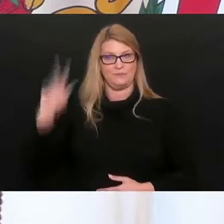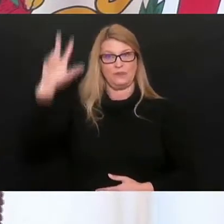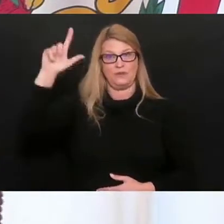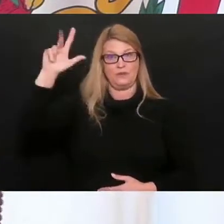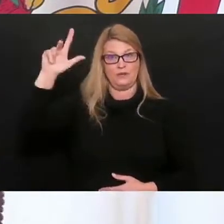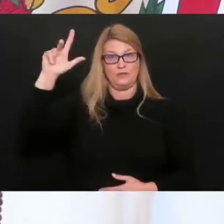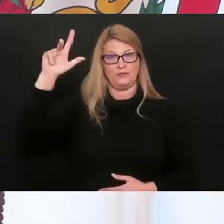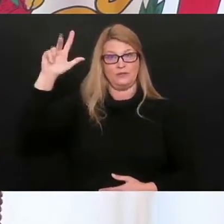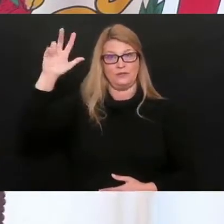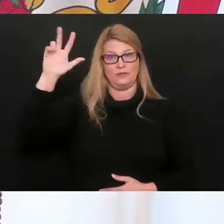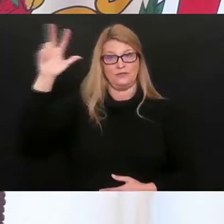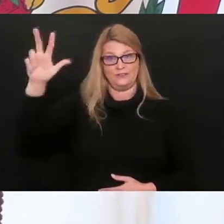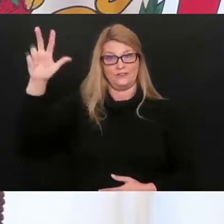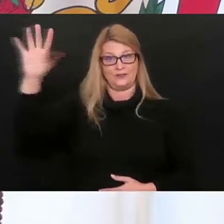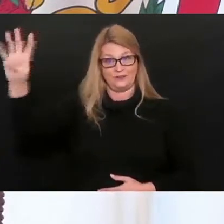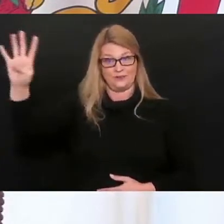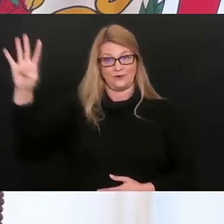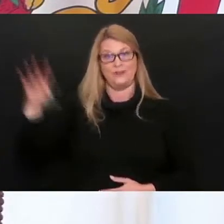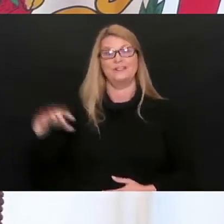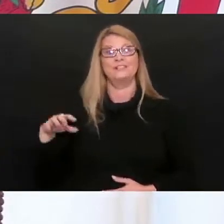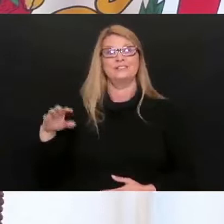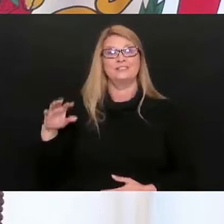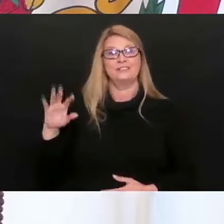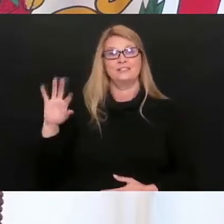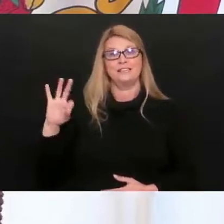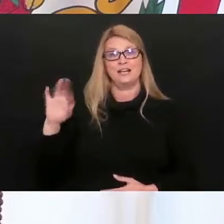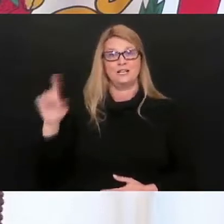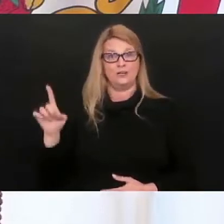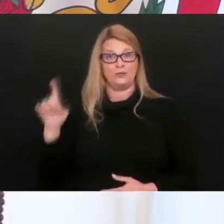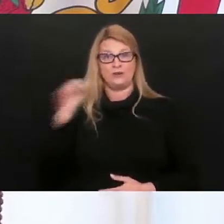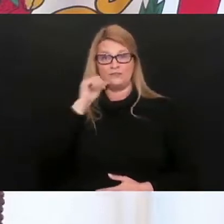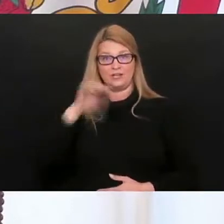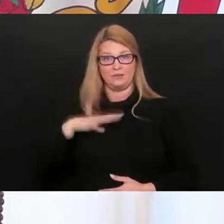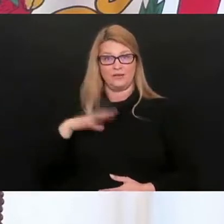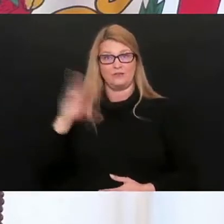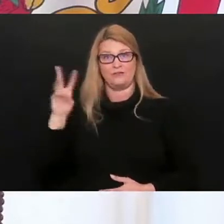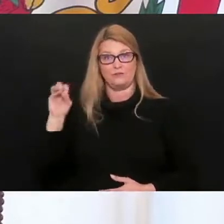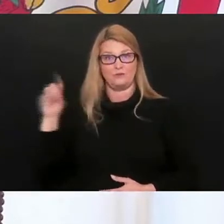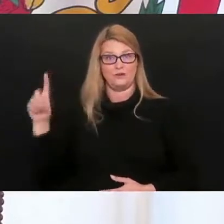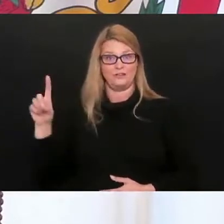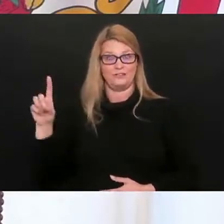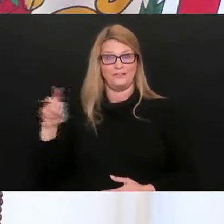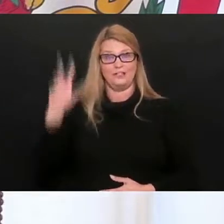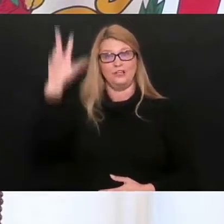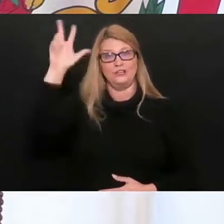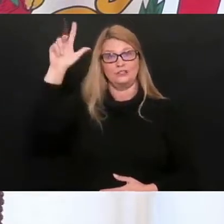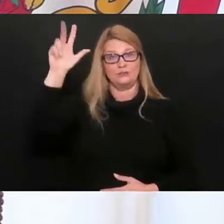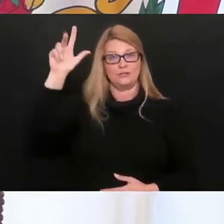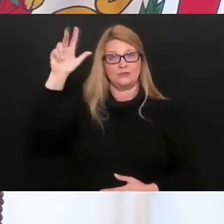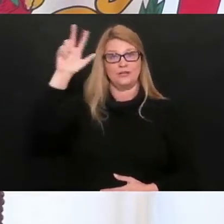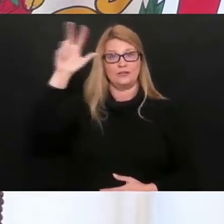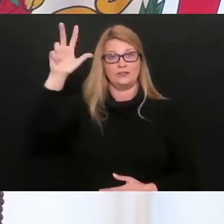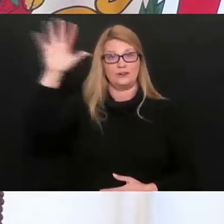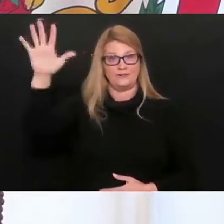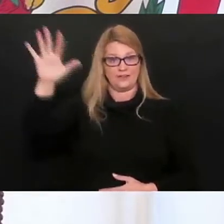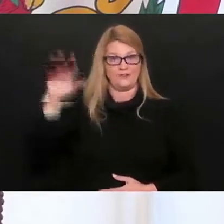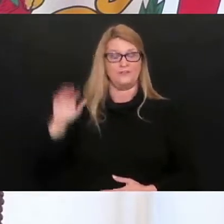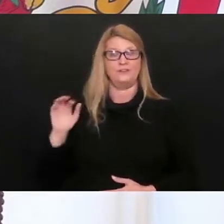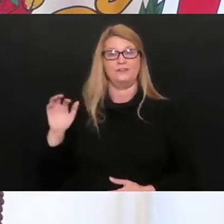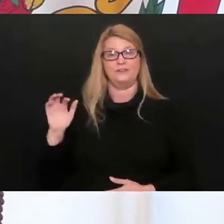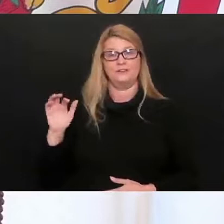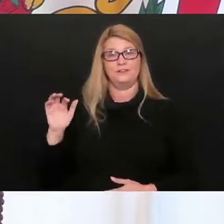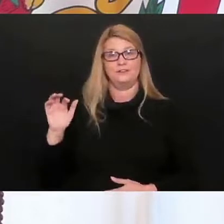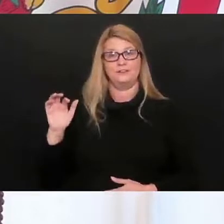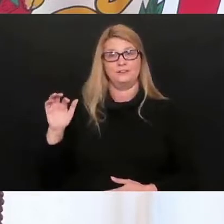Our 23rd and 134th death, a 91-year-old female from Wood County. Our 23rd and 135th death,